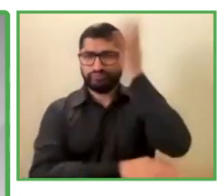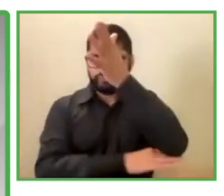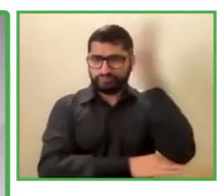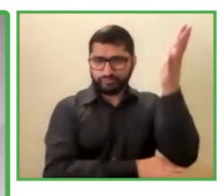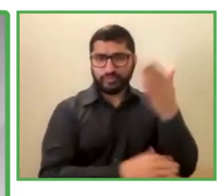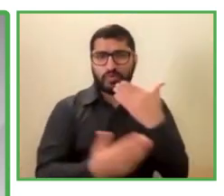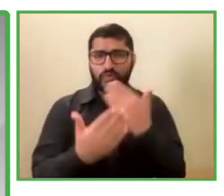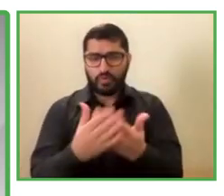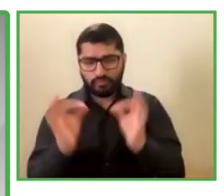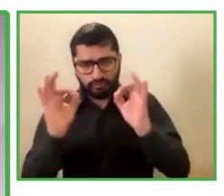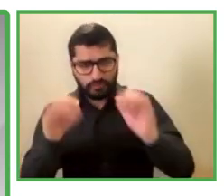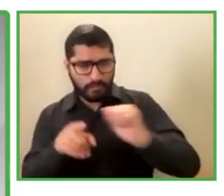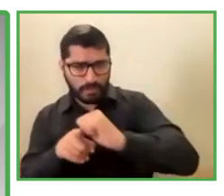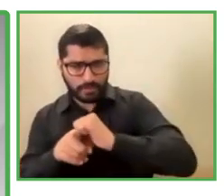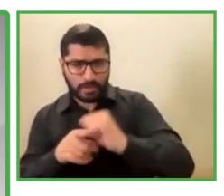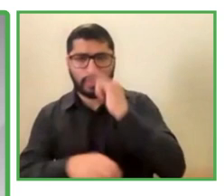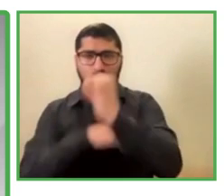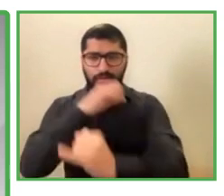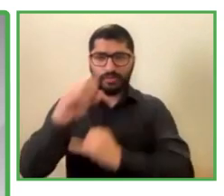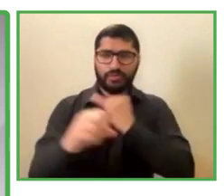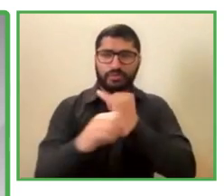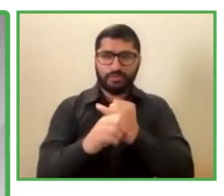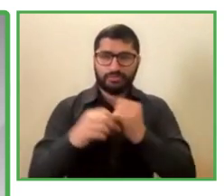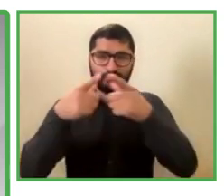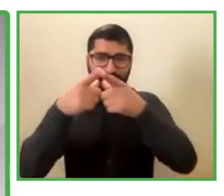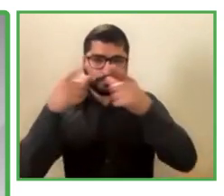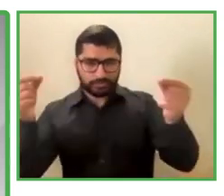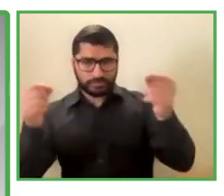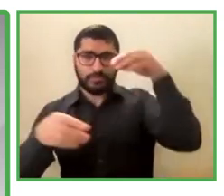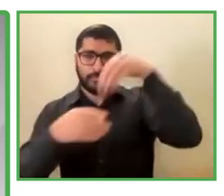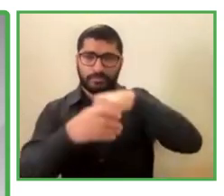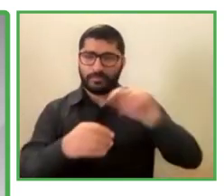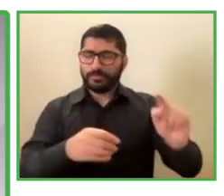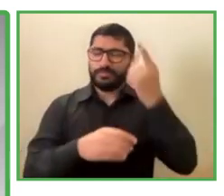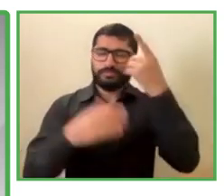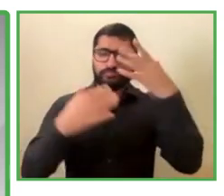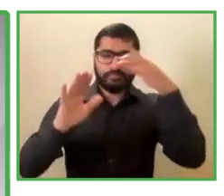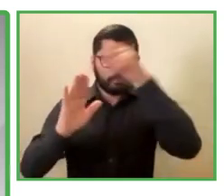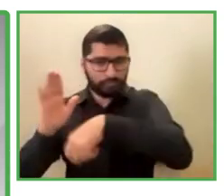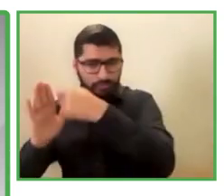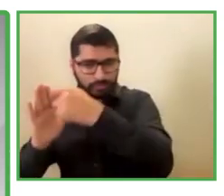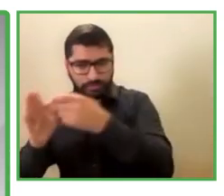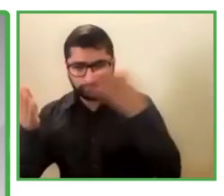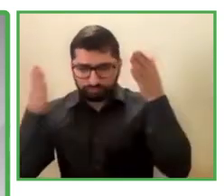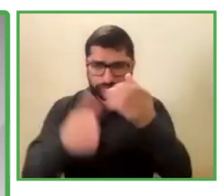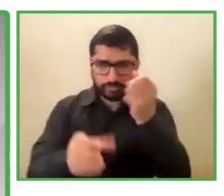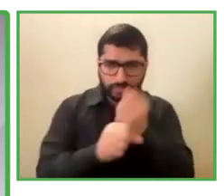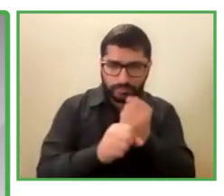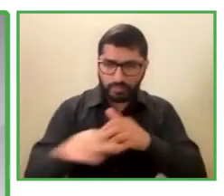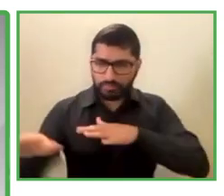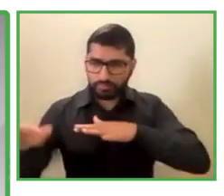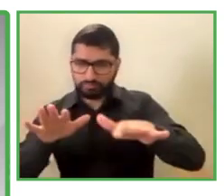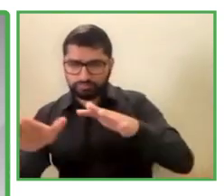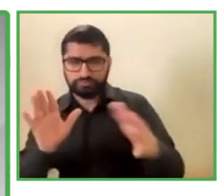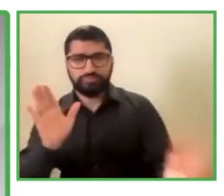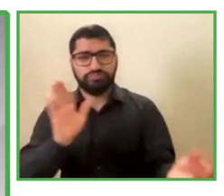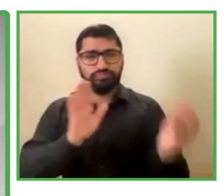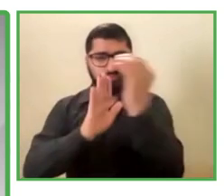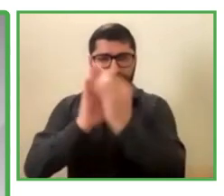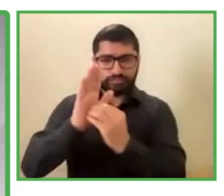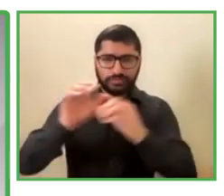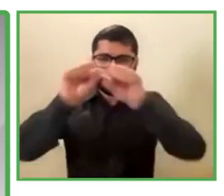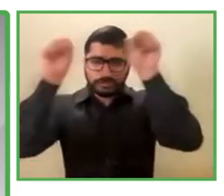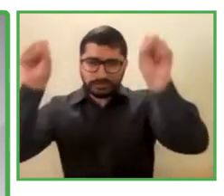of good practices of inclusion. At a national and international level. Their main projects are. Manufacturing storage. Workshops for.